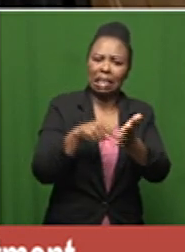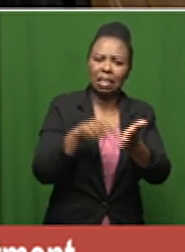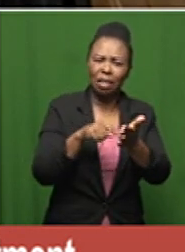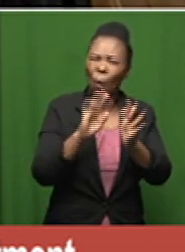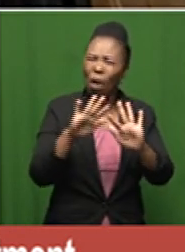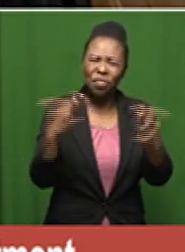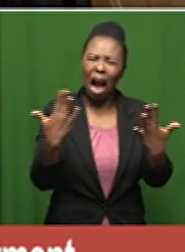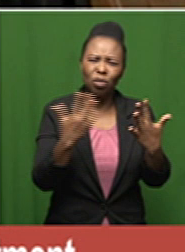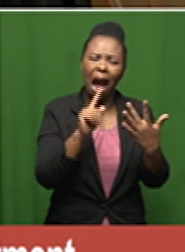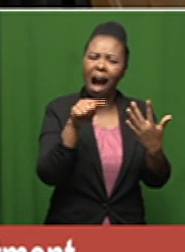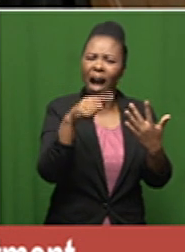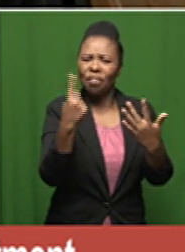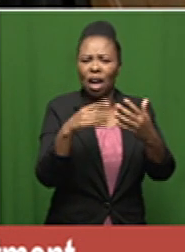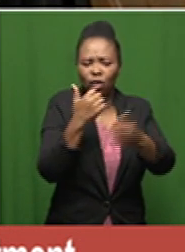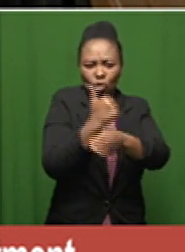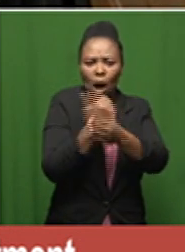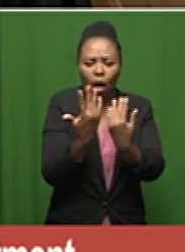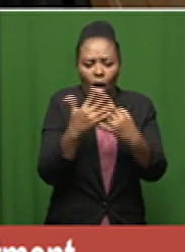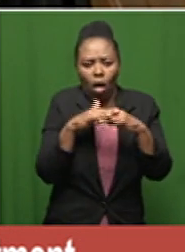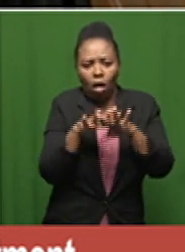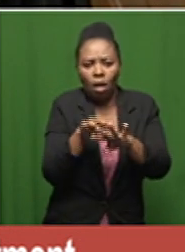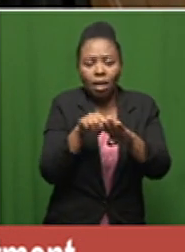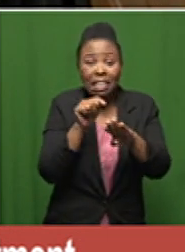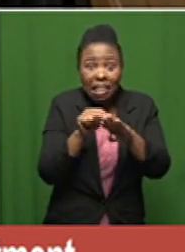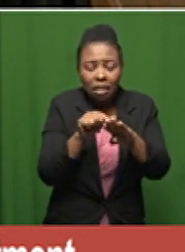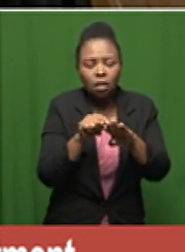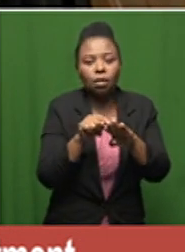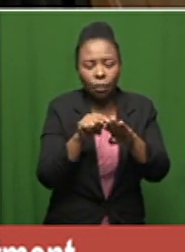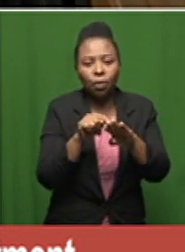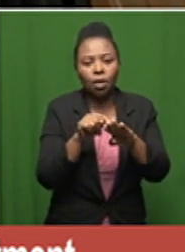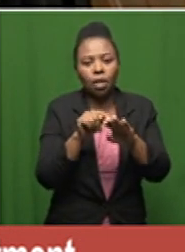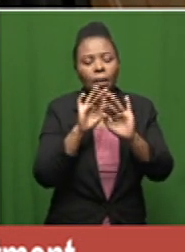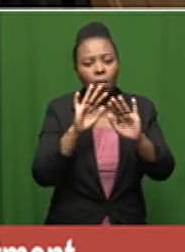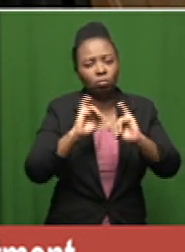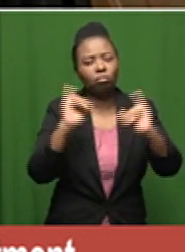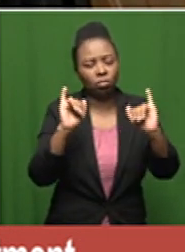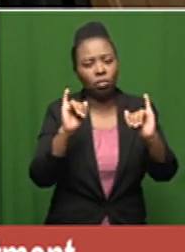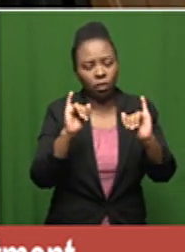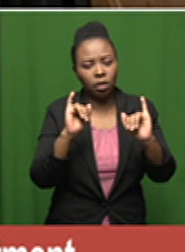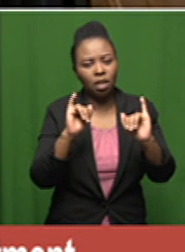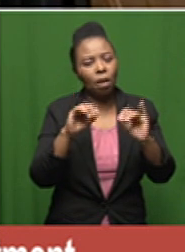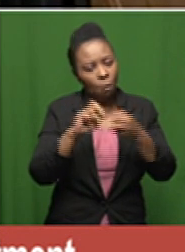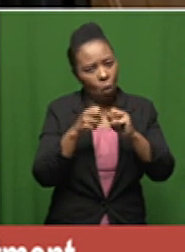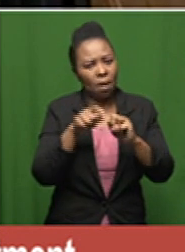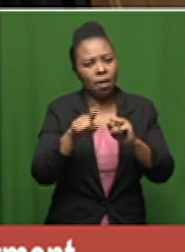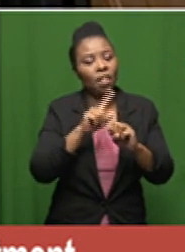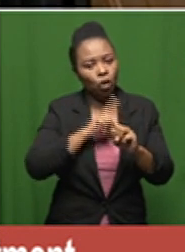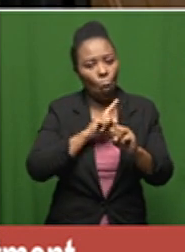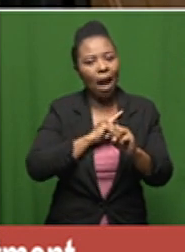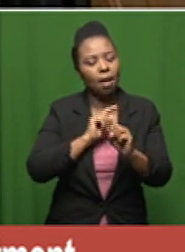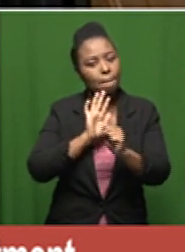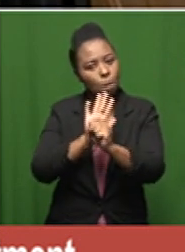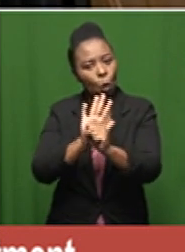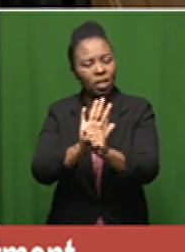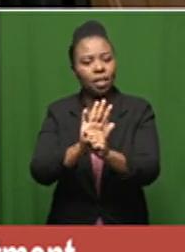without corticosteroids and that for me is the major is a major confounder and and and this is why we're pushing where are the